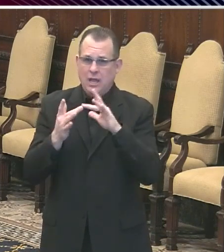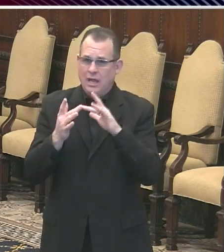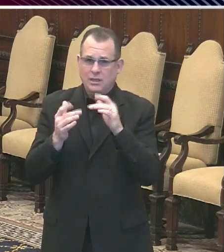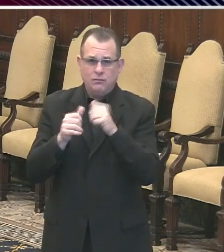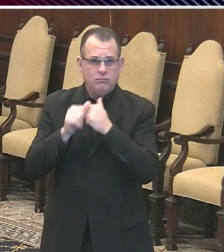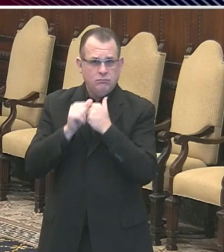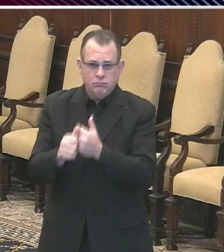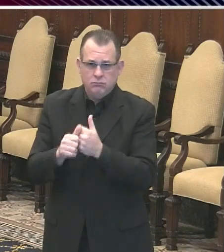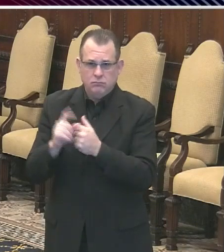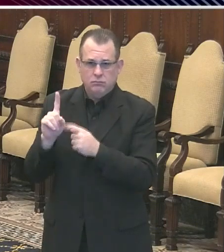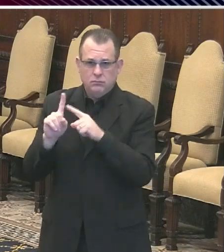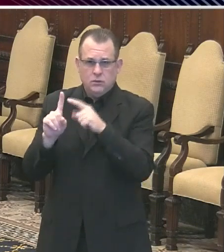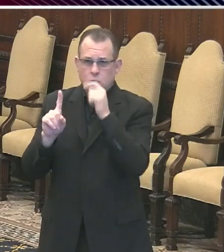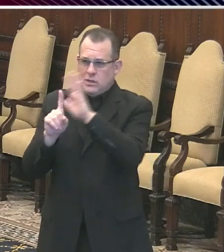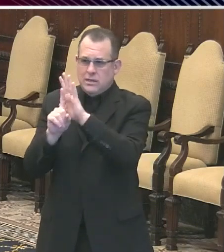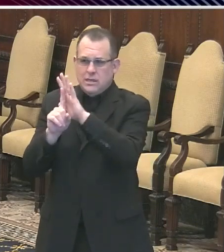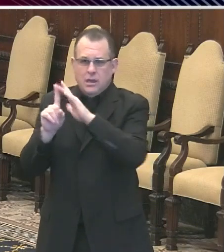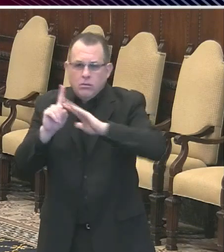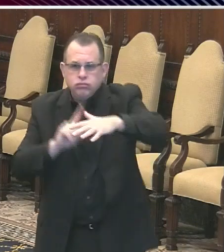contact tracing efforts being made?